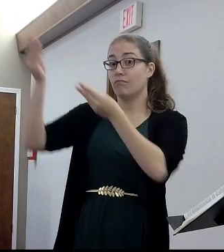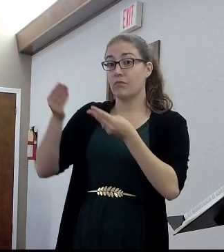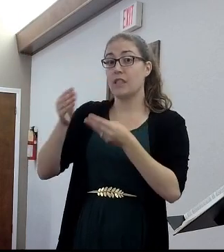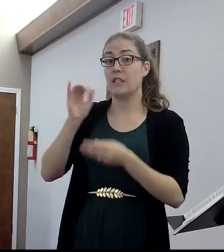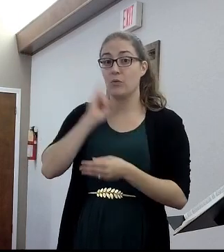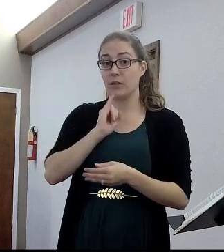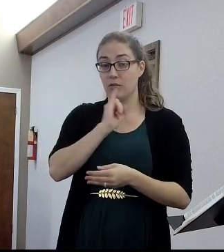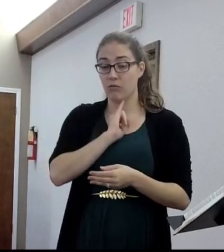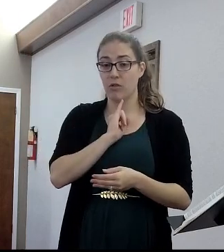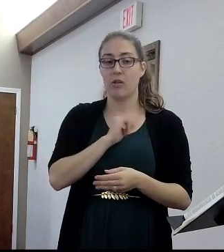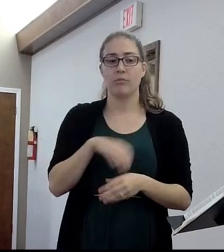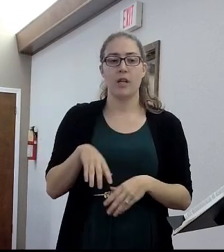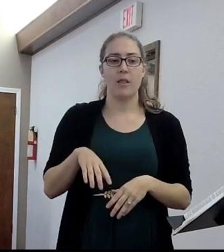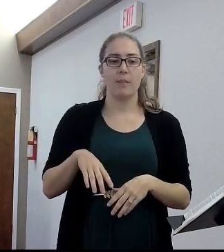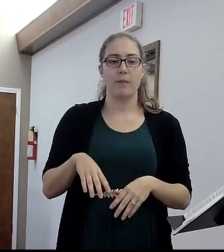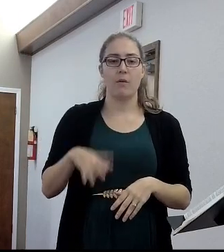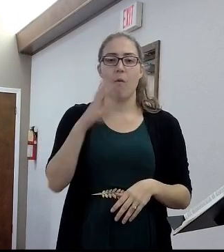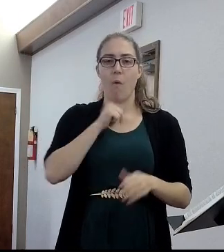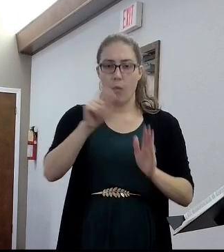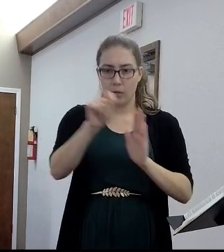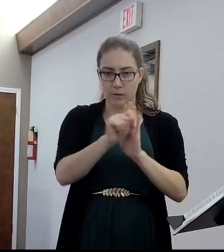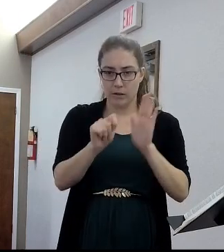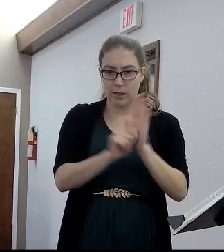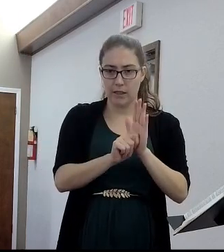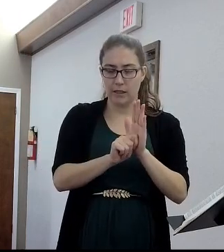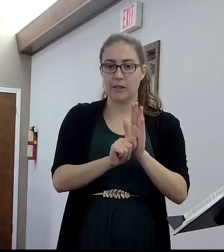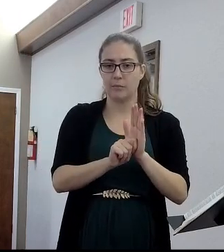what God would do. And so, what he says here is,